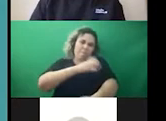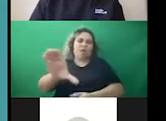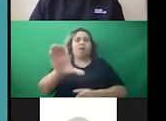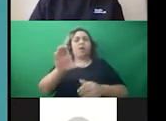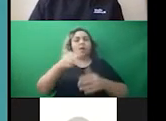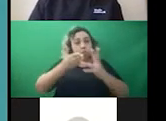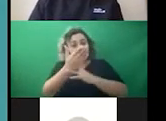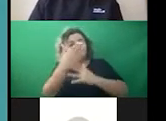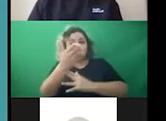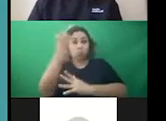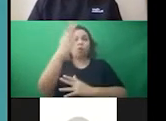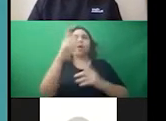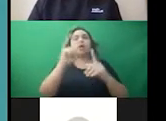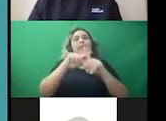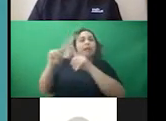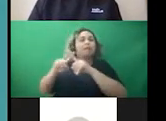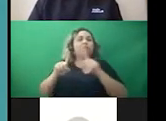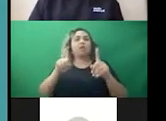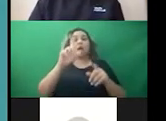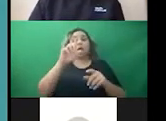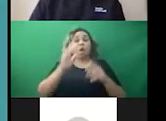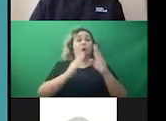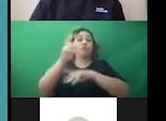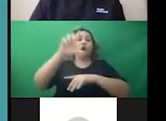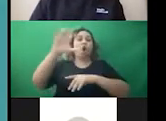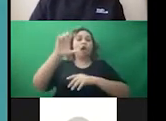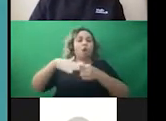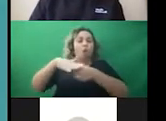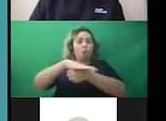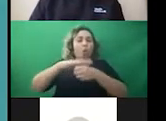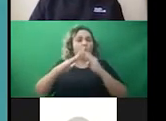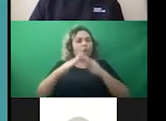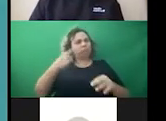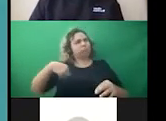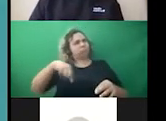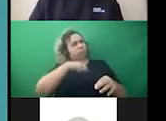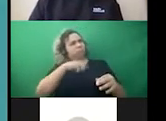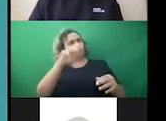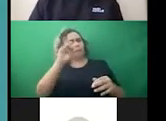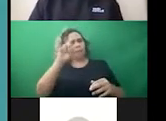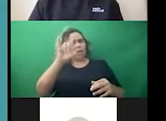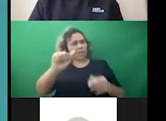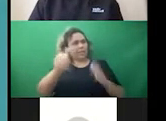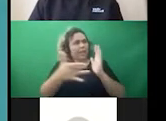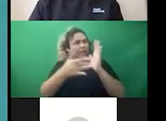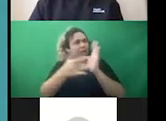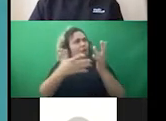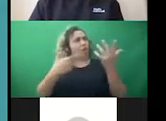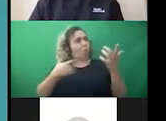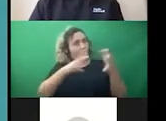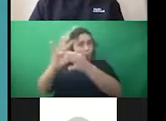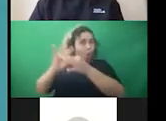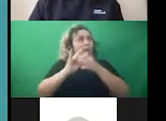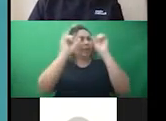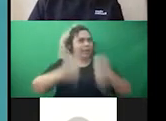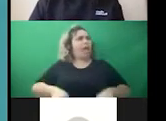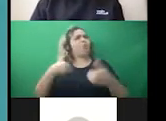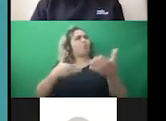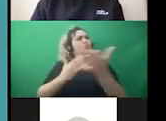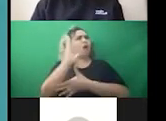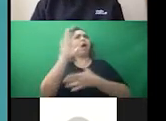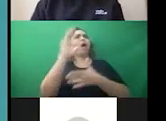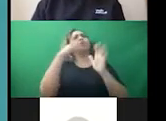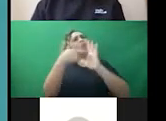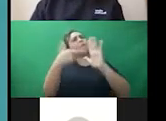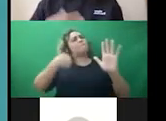around actually 100 local organizations to claim our right to media and technology that keeps us all connected, represented, and free.